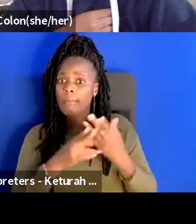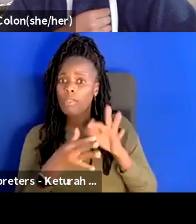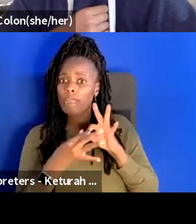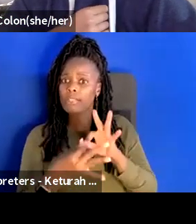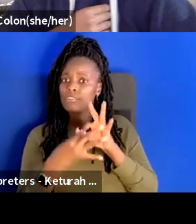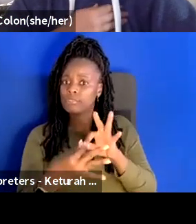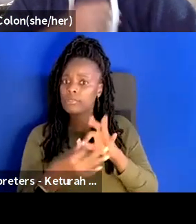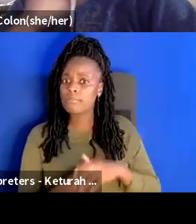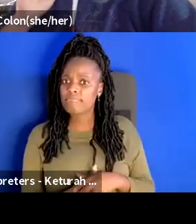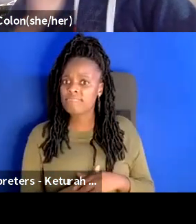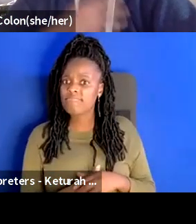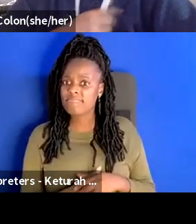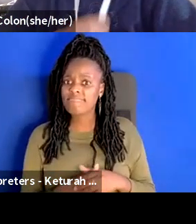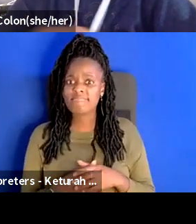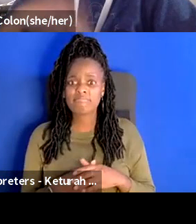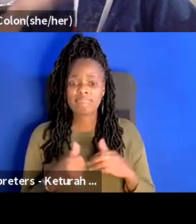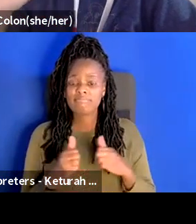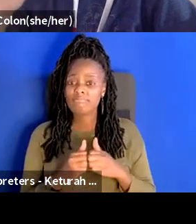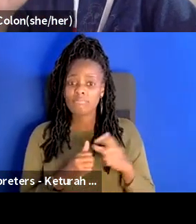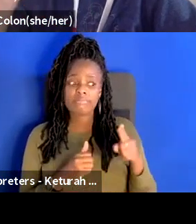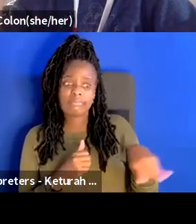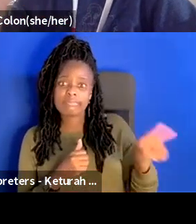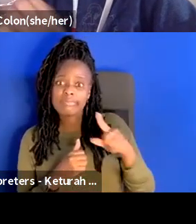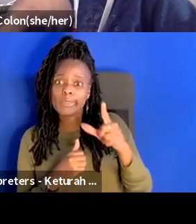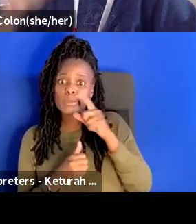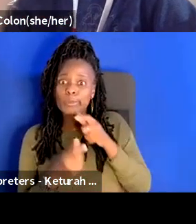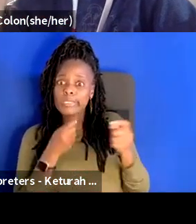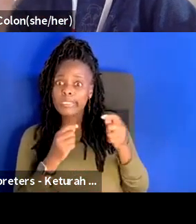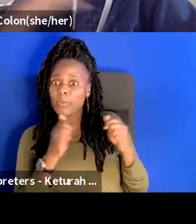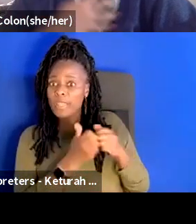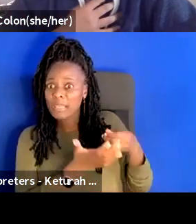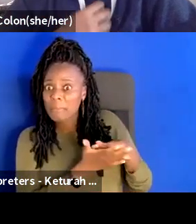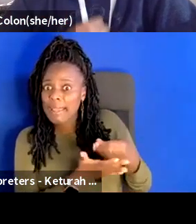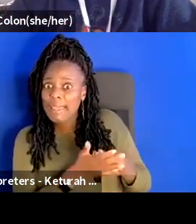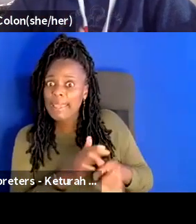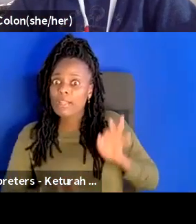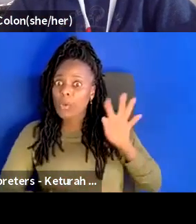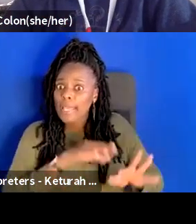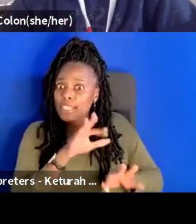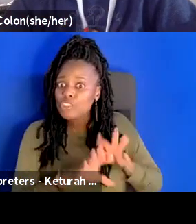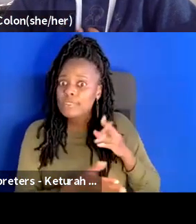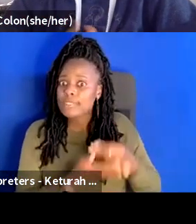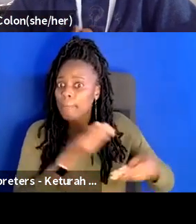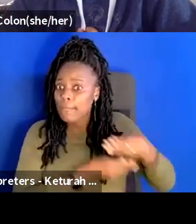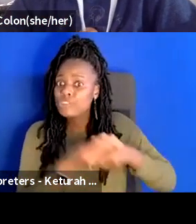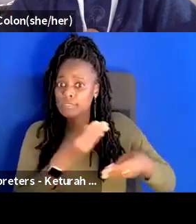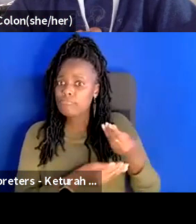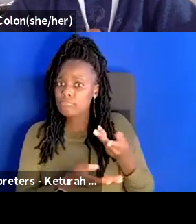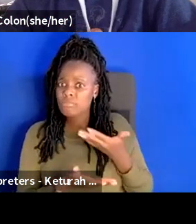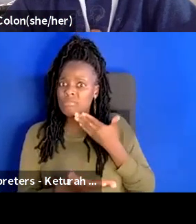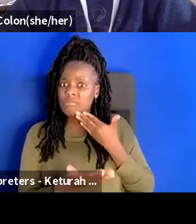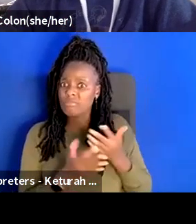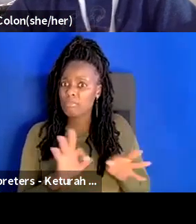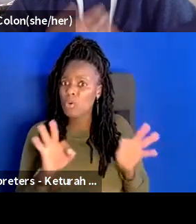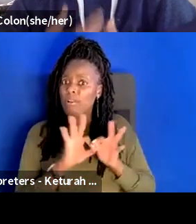with people that uh deal with like donations and money and and the budgeting um because yes